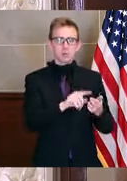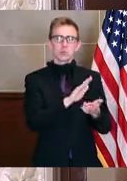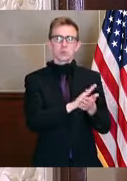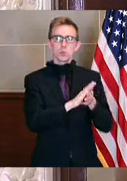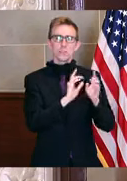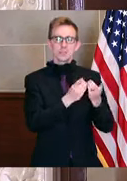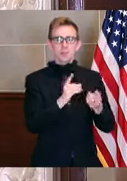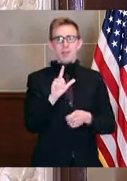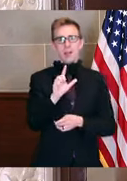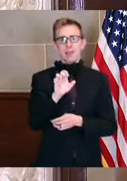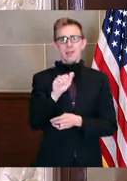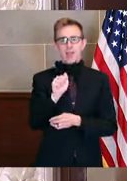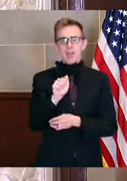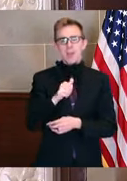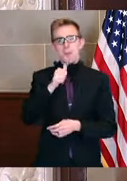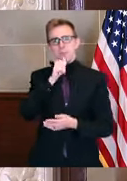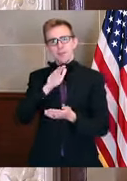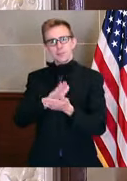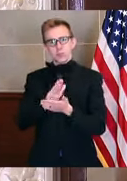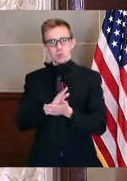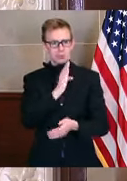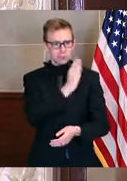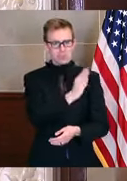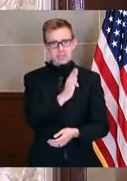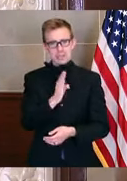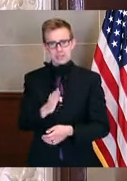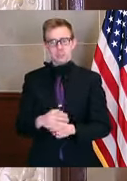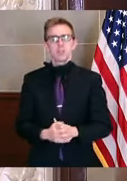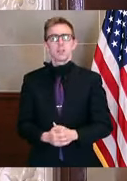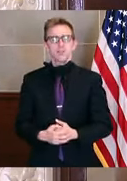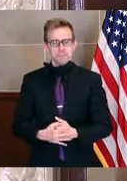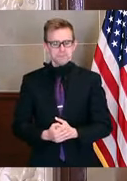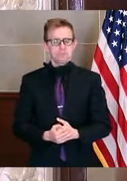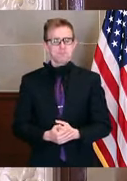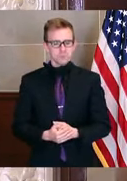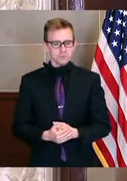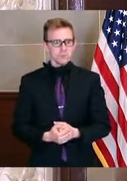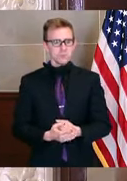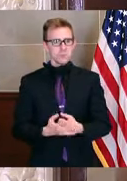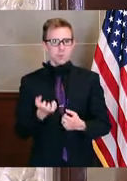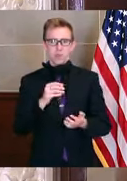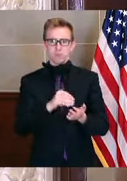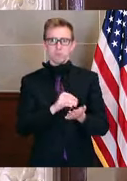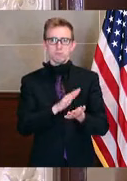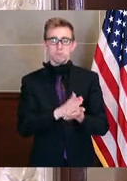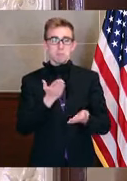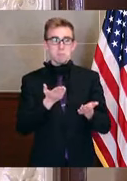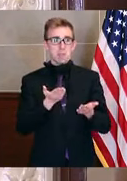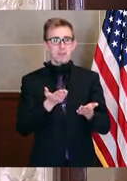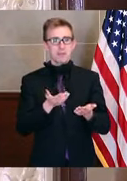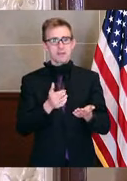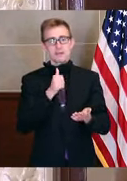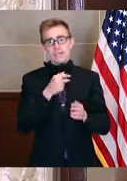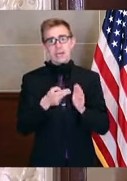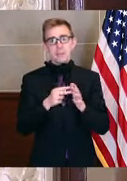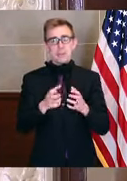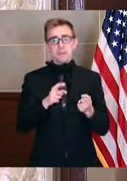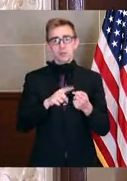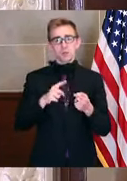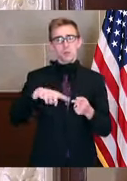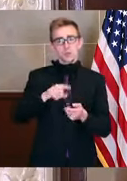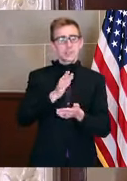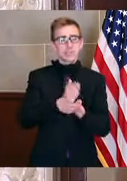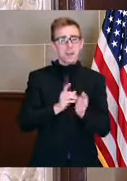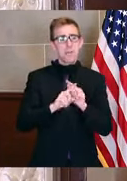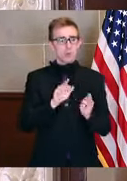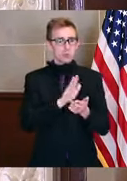LEAs and charter schools directly. And I'm going to make this note, which might not mean a lot to some, but it certainly means